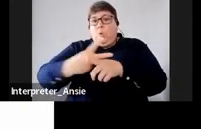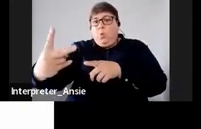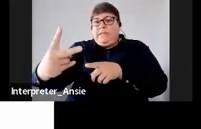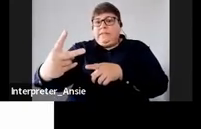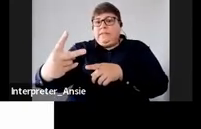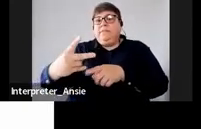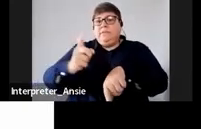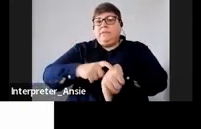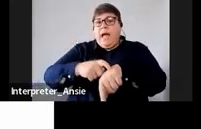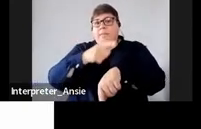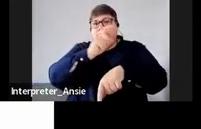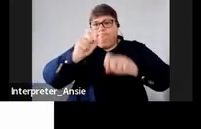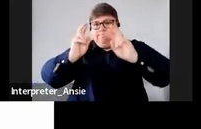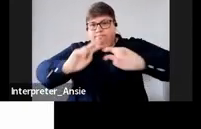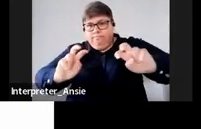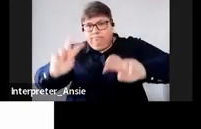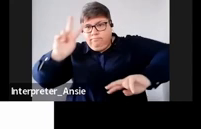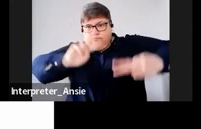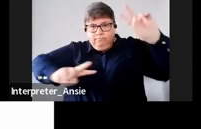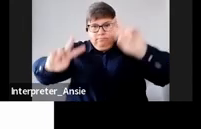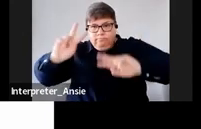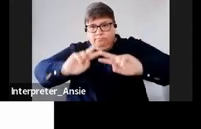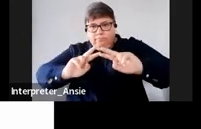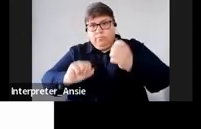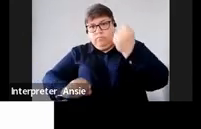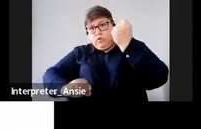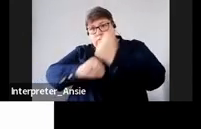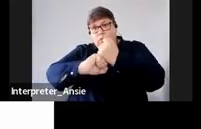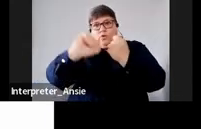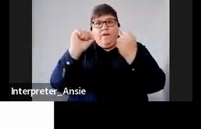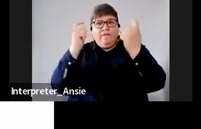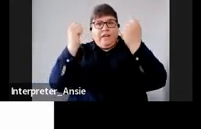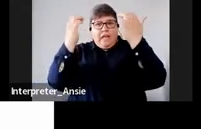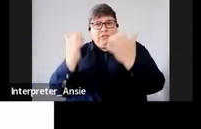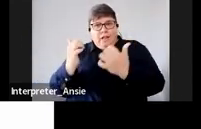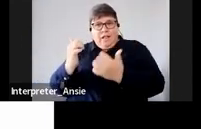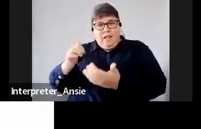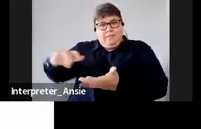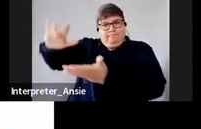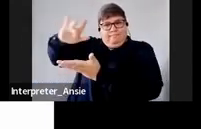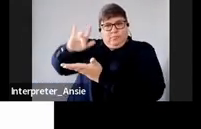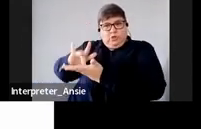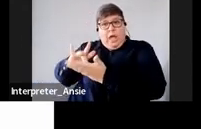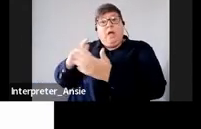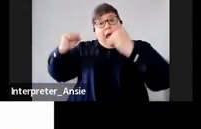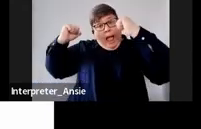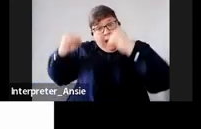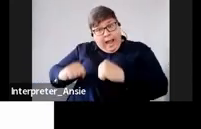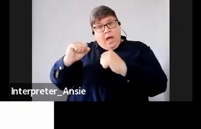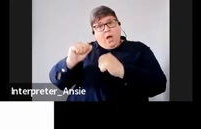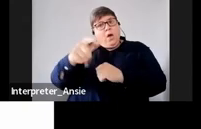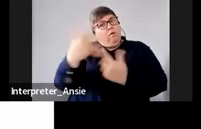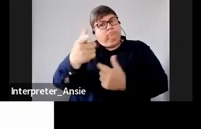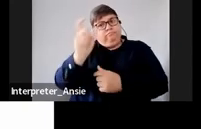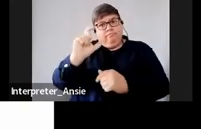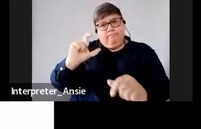the documents that we have forwarded to us in support of your financial position that only allows you to pay a certain amount as